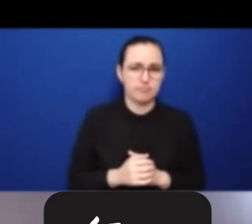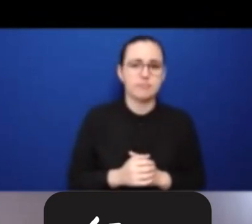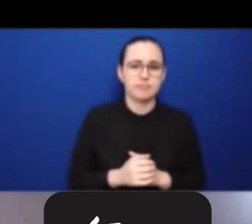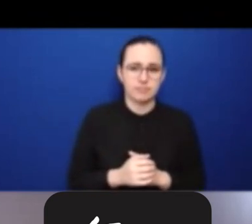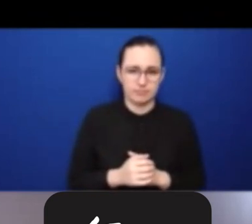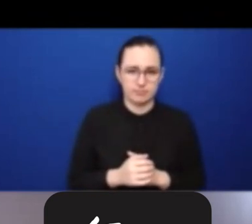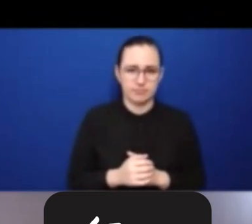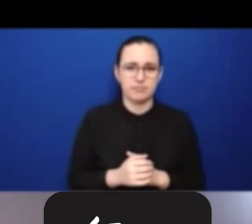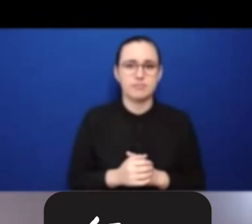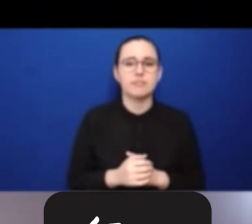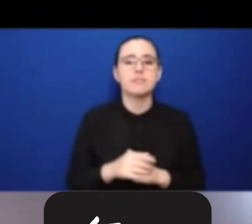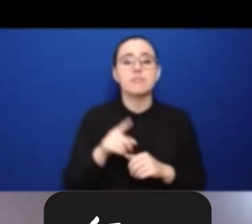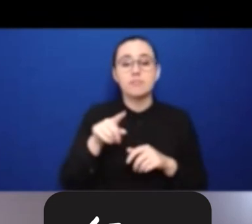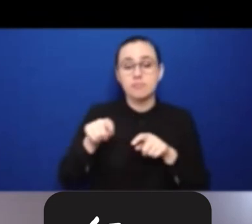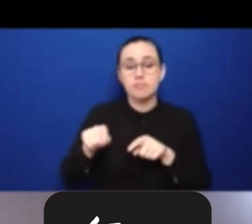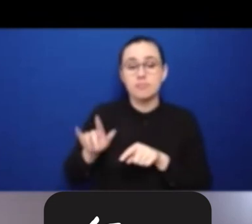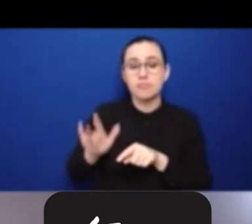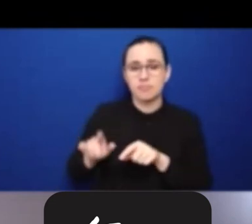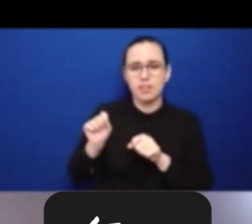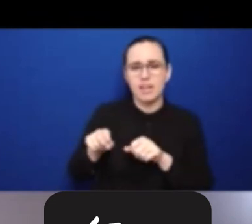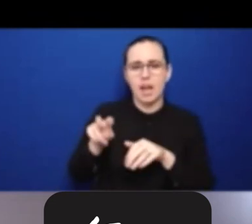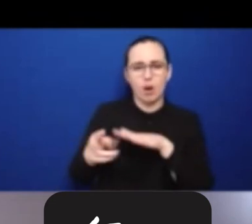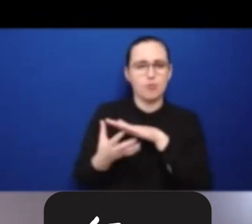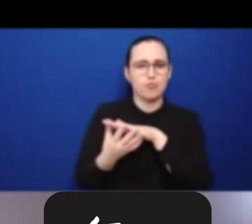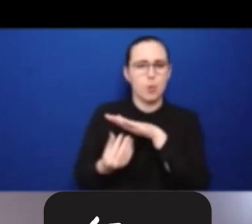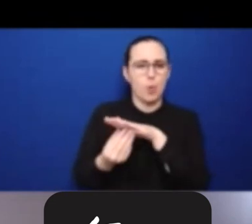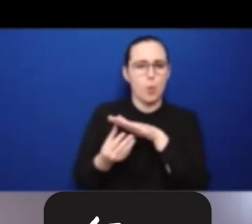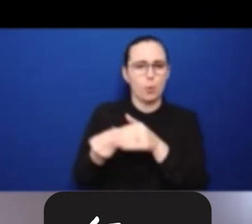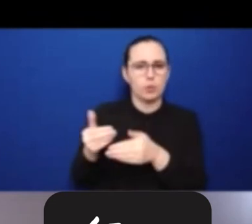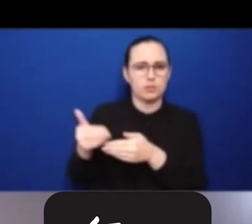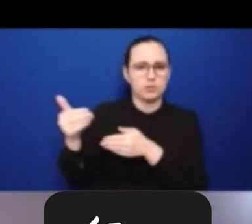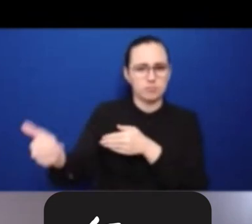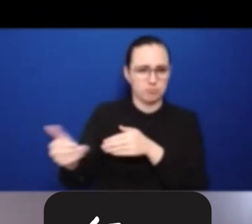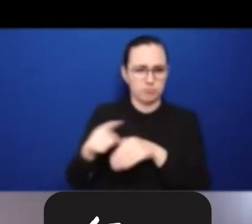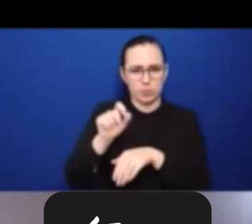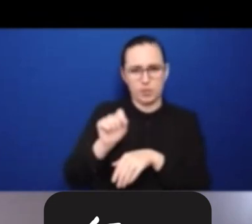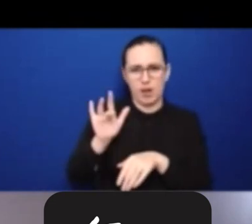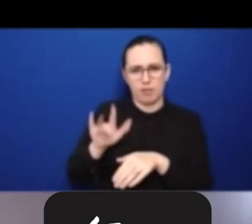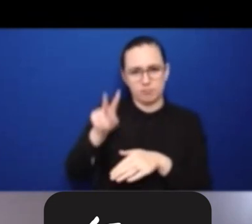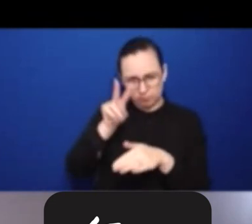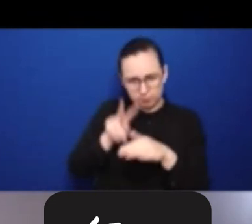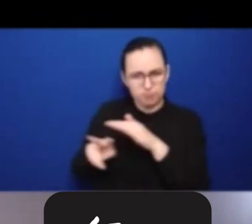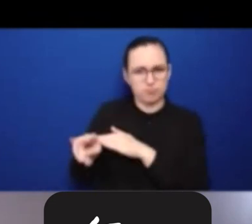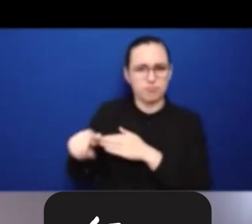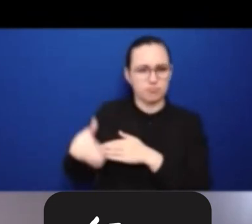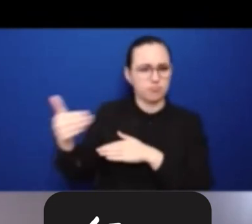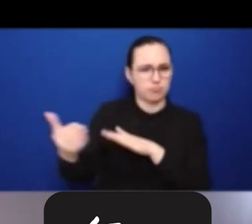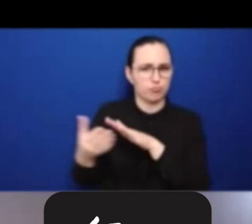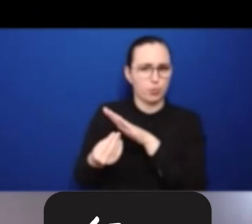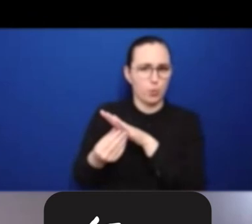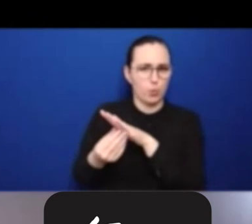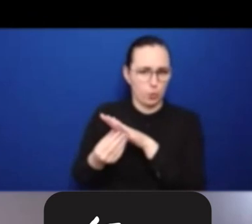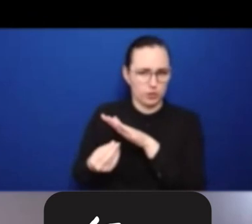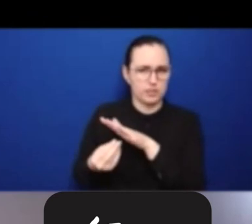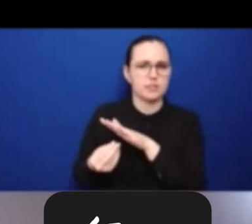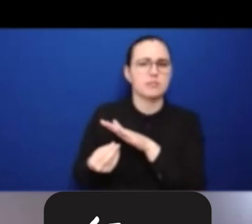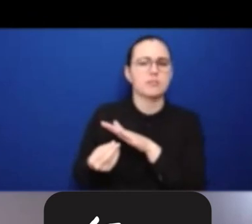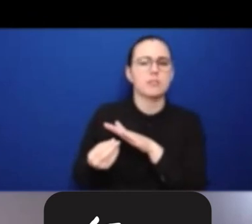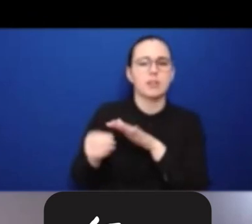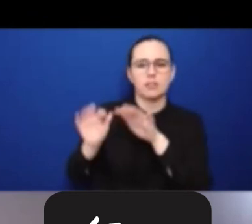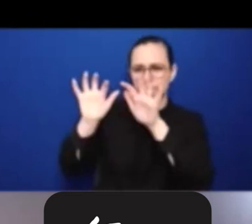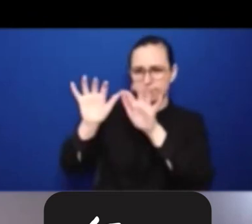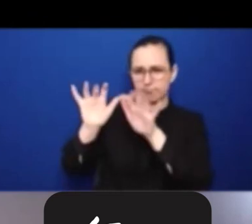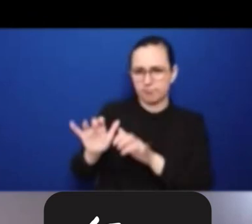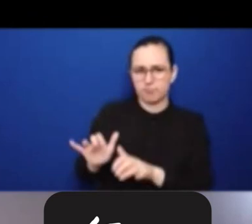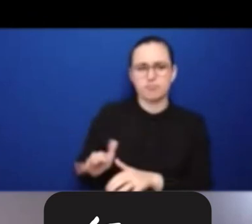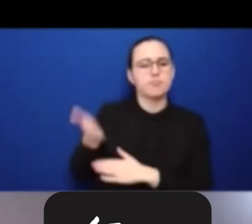all the summary of all the presentations today, including the presentation on WHO report by Dr. Elzebagg that we